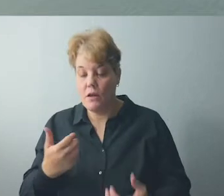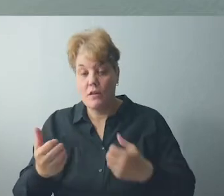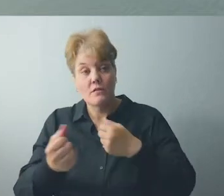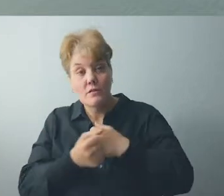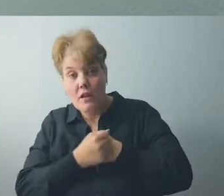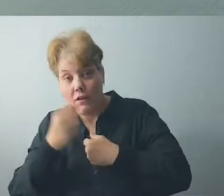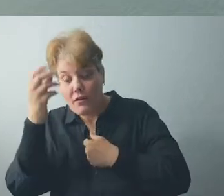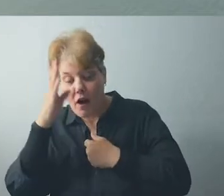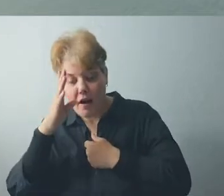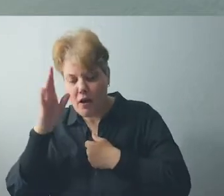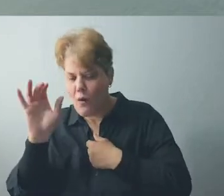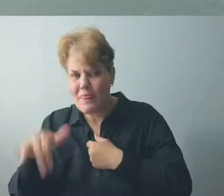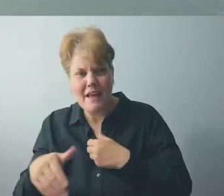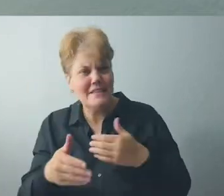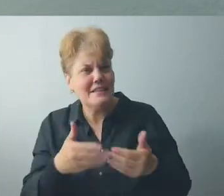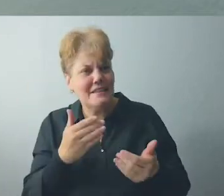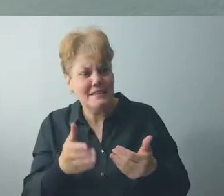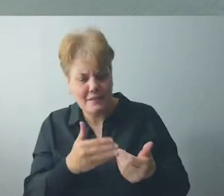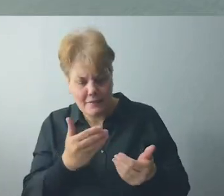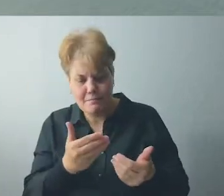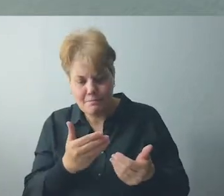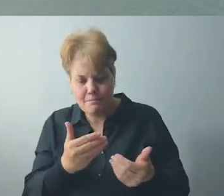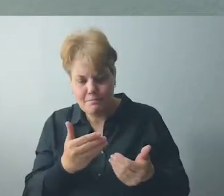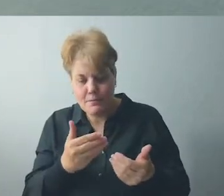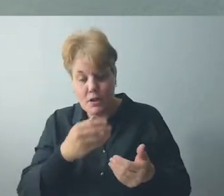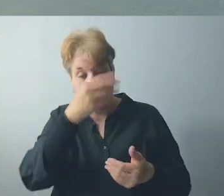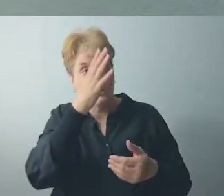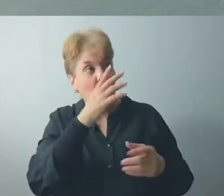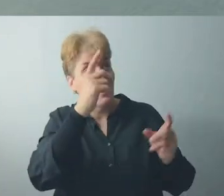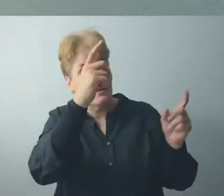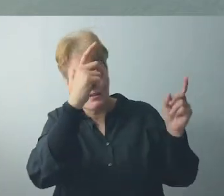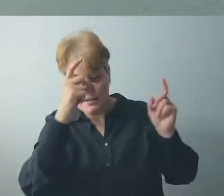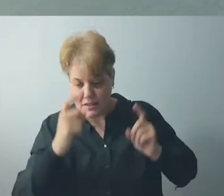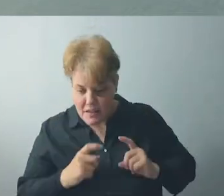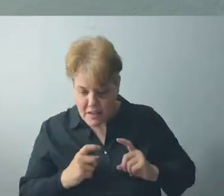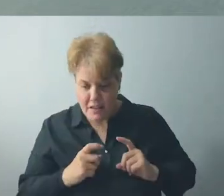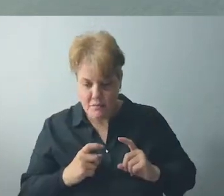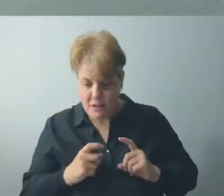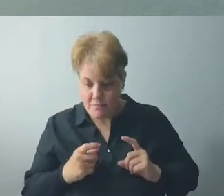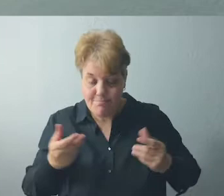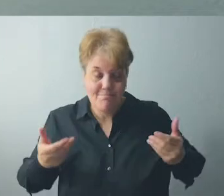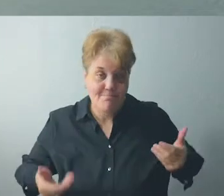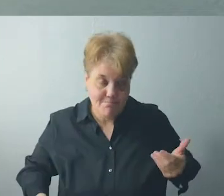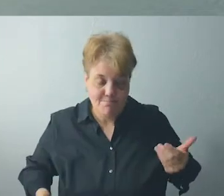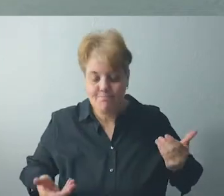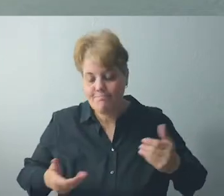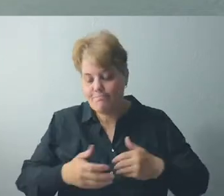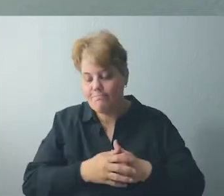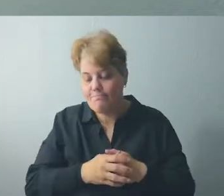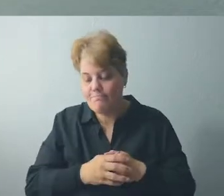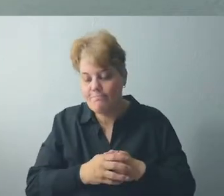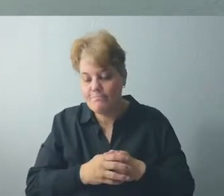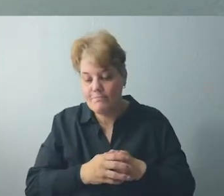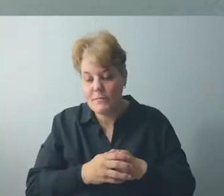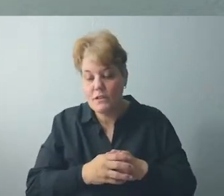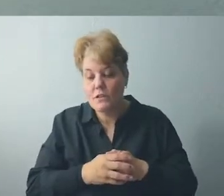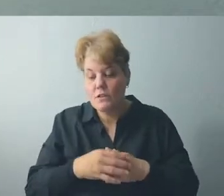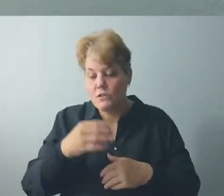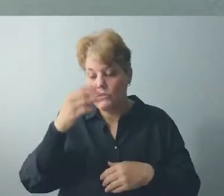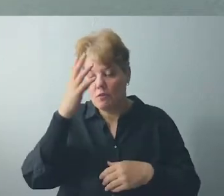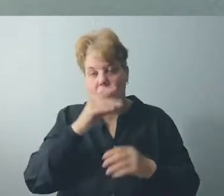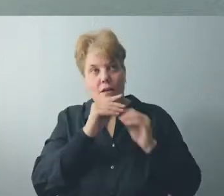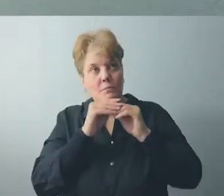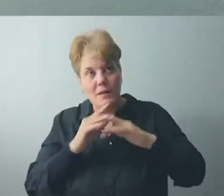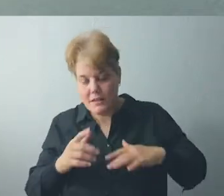and it's all because of him. Therefore, loving God is a natural response to the experience of